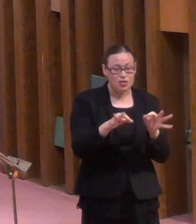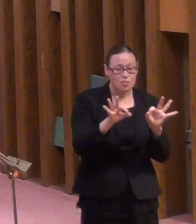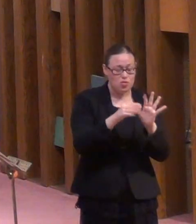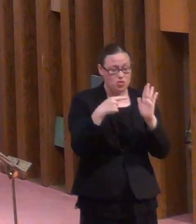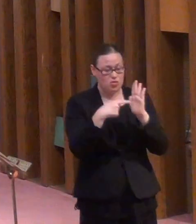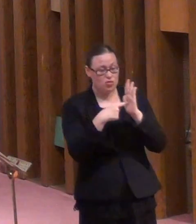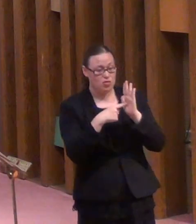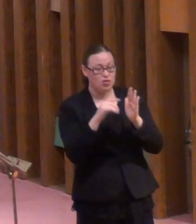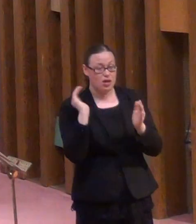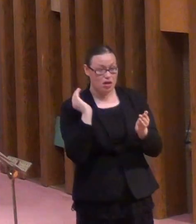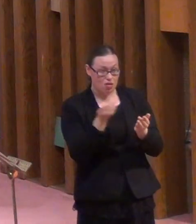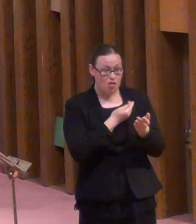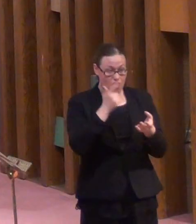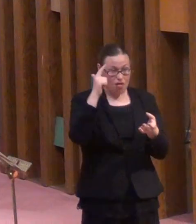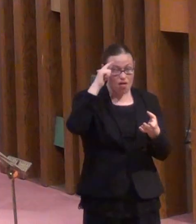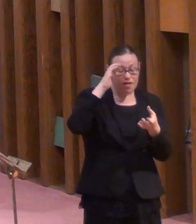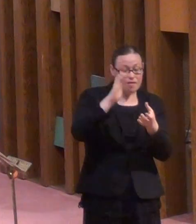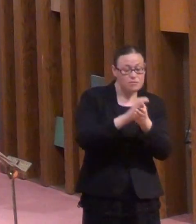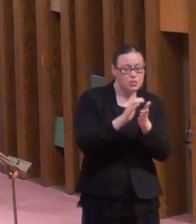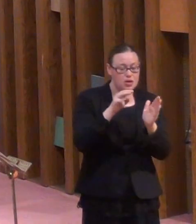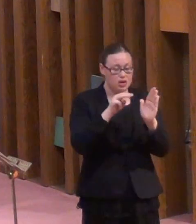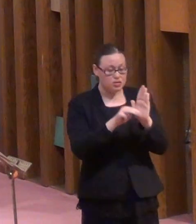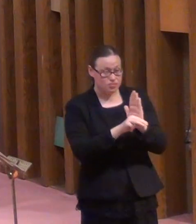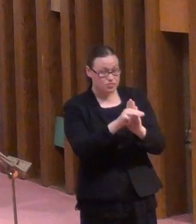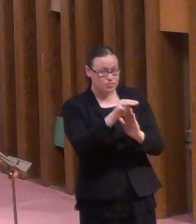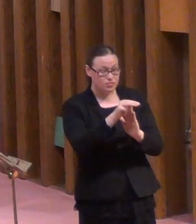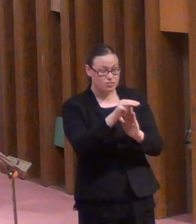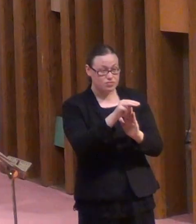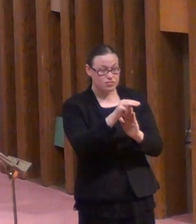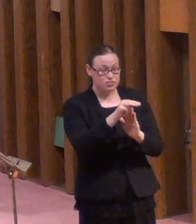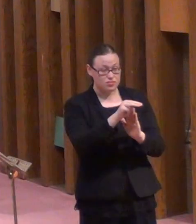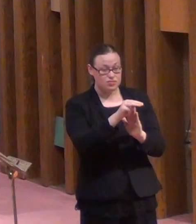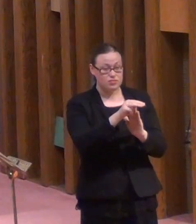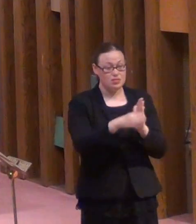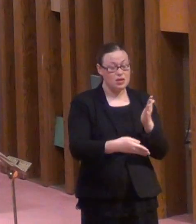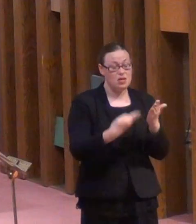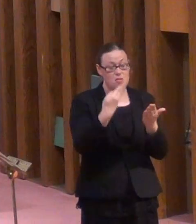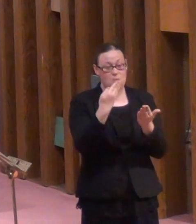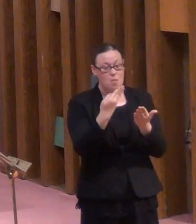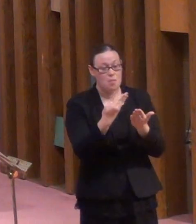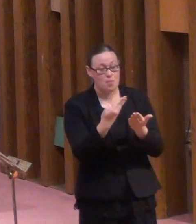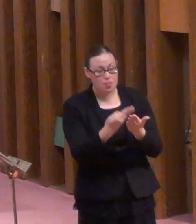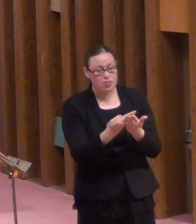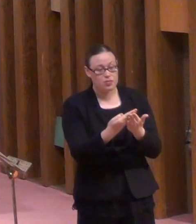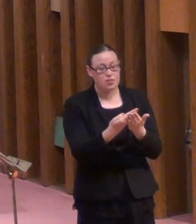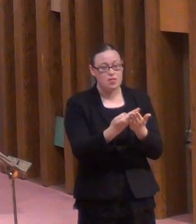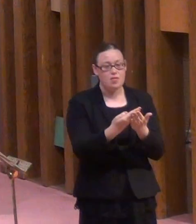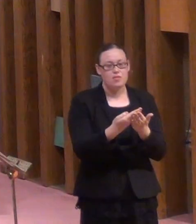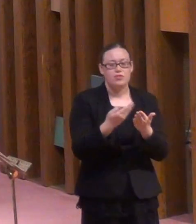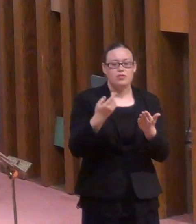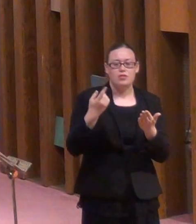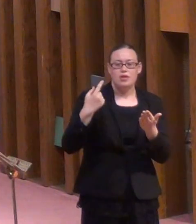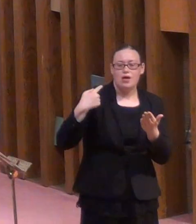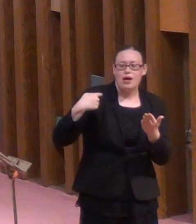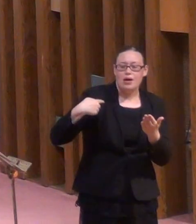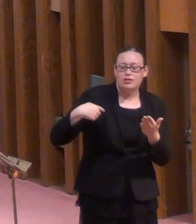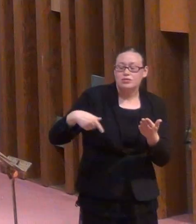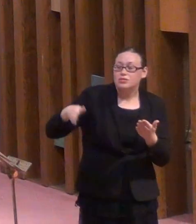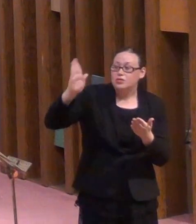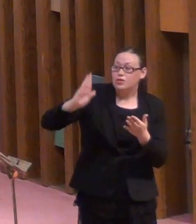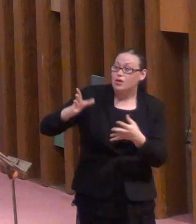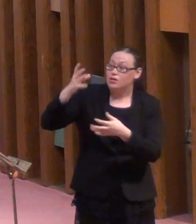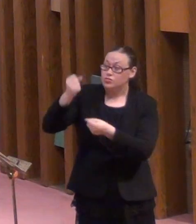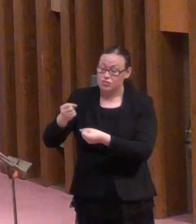in faith. proving that we are worthy of God's trust. And then, as we are worthy in one respect,